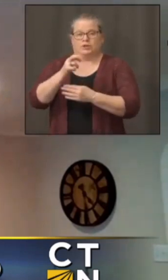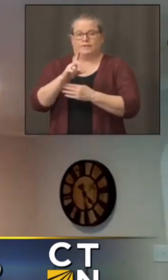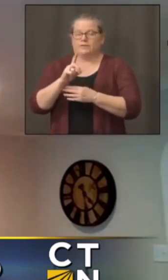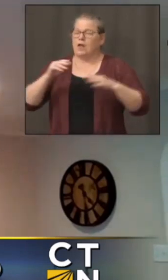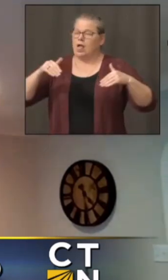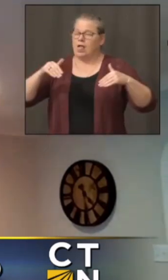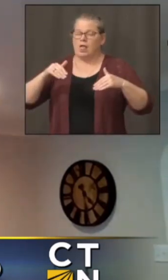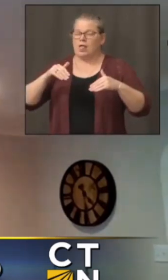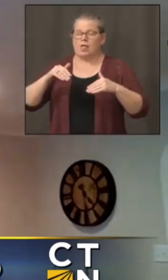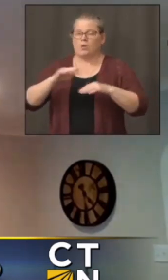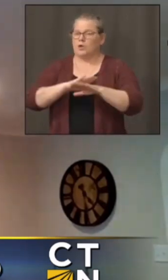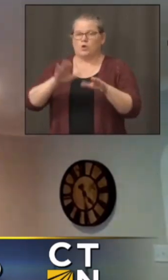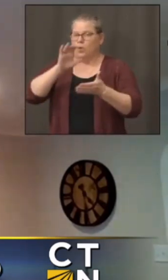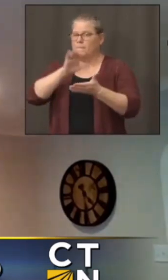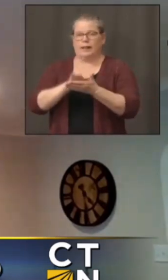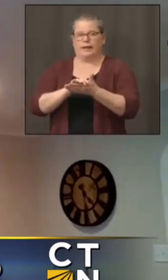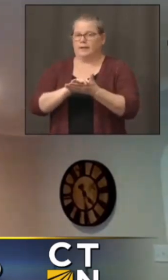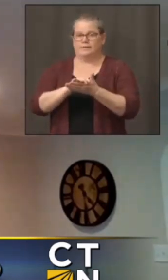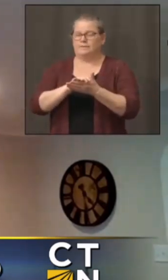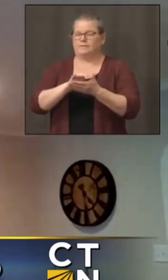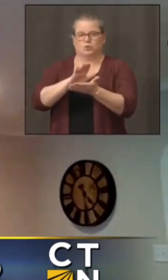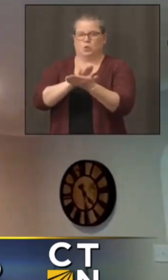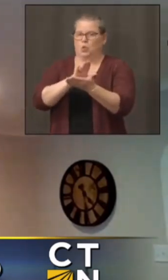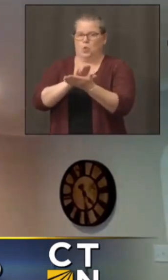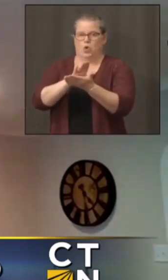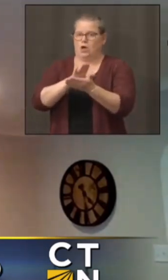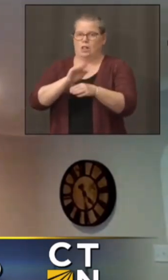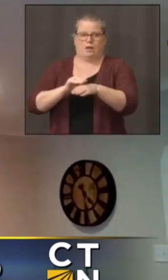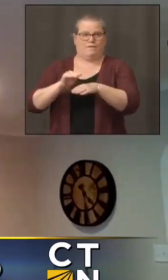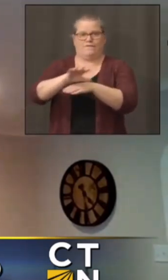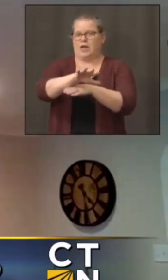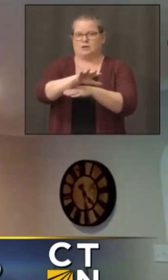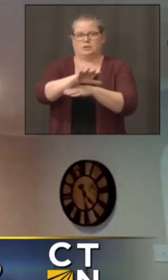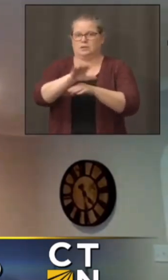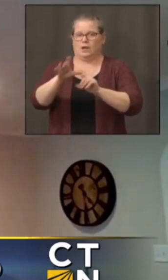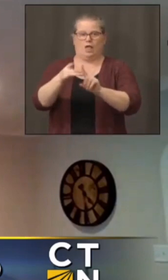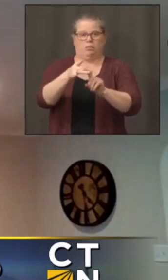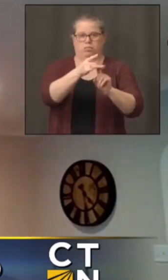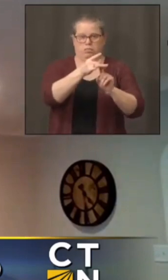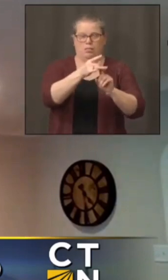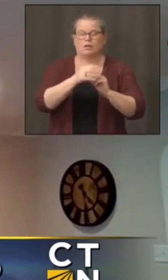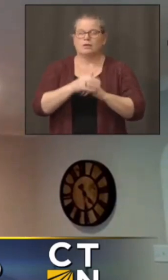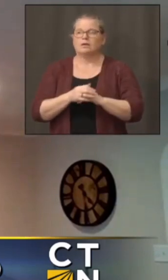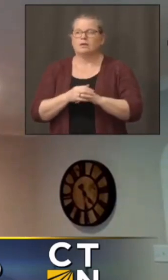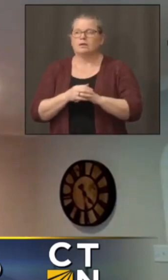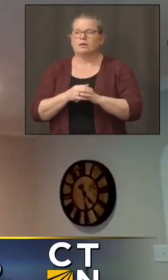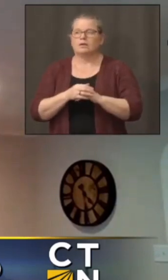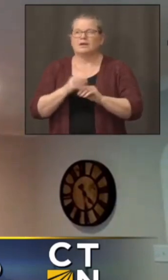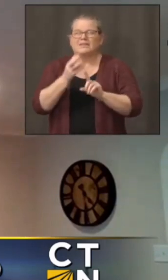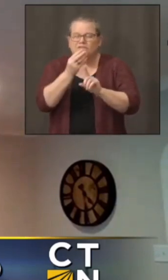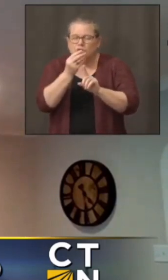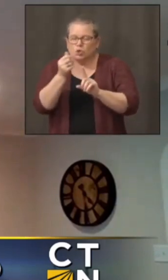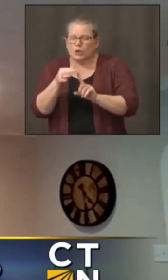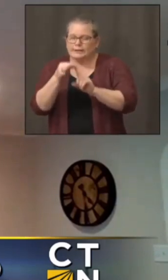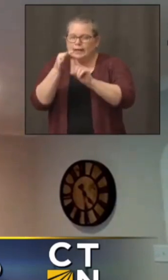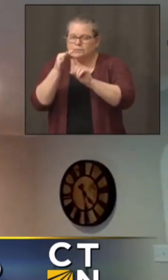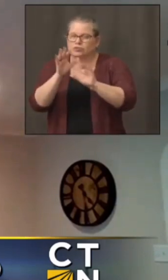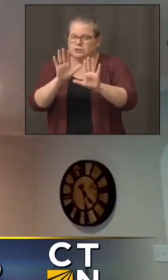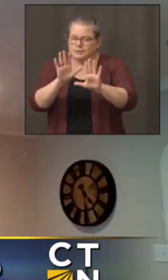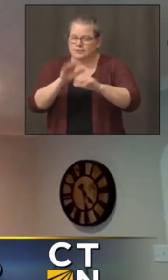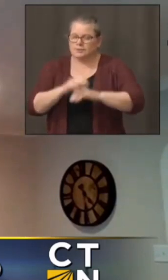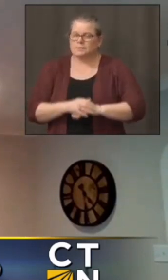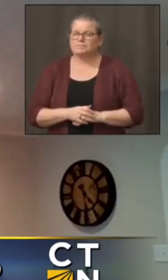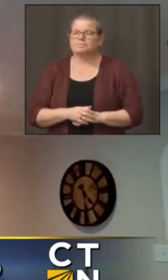schools with just a couple of exceptions um we have seen obviously and you've read about and and we've talked about